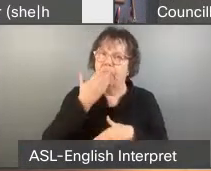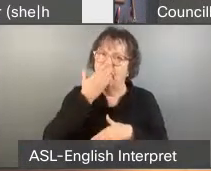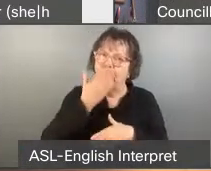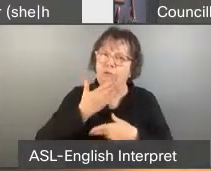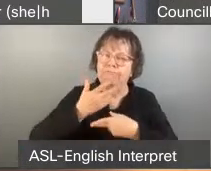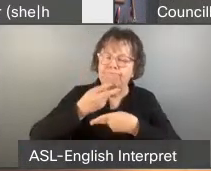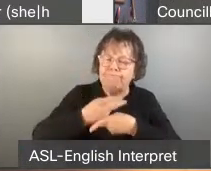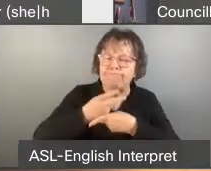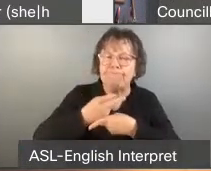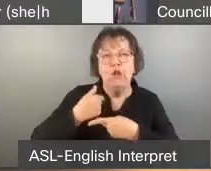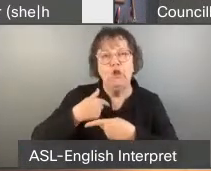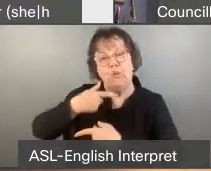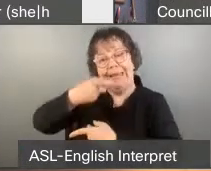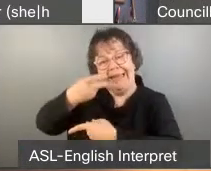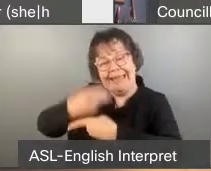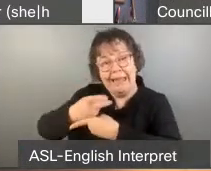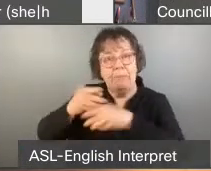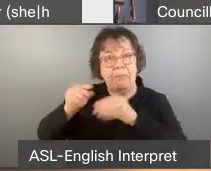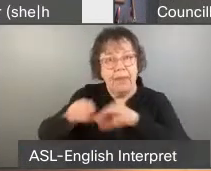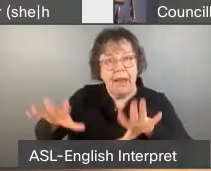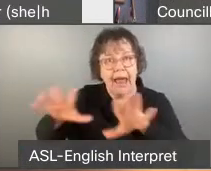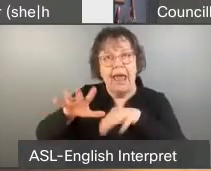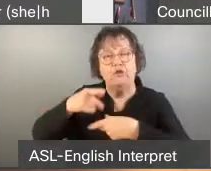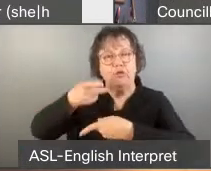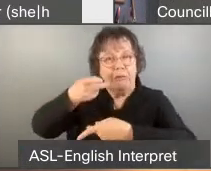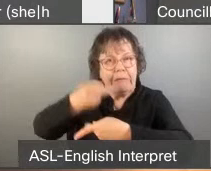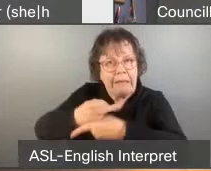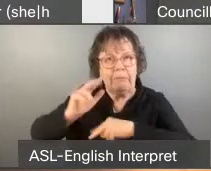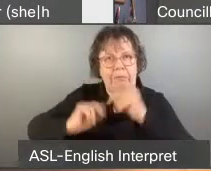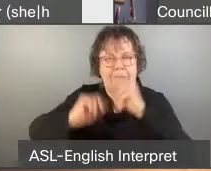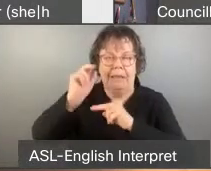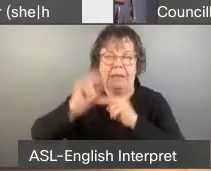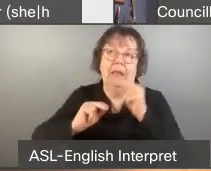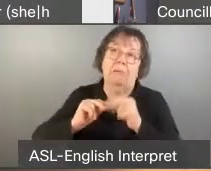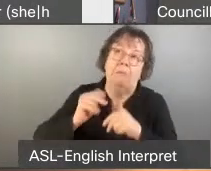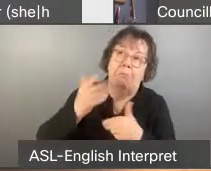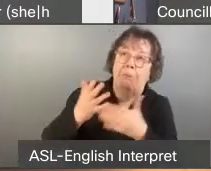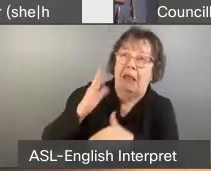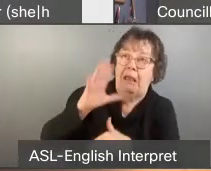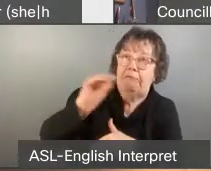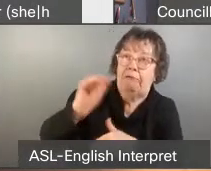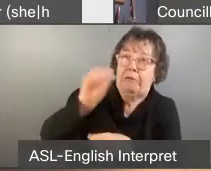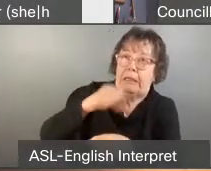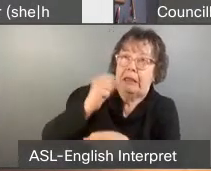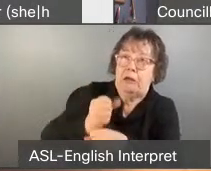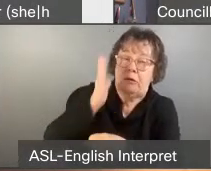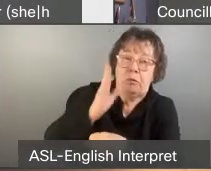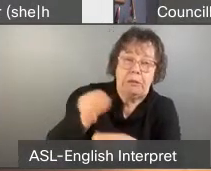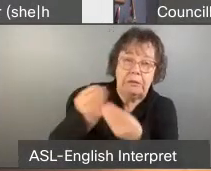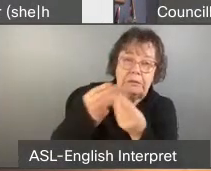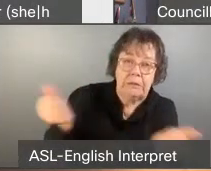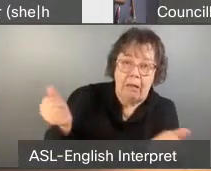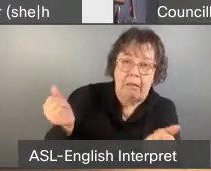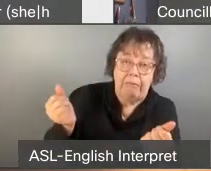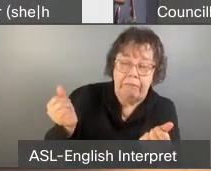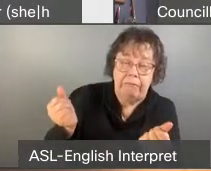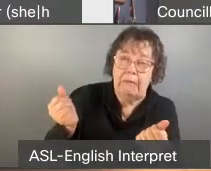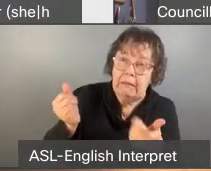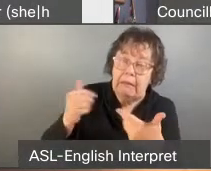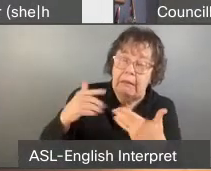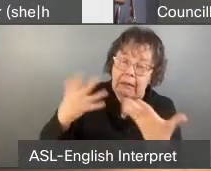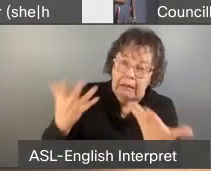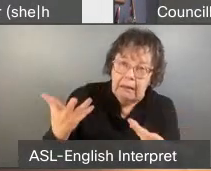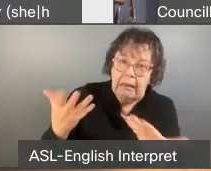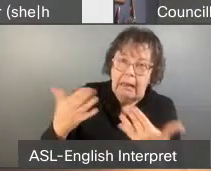and land down the road. Best case scenario, we solve global poverty in 50 years. You're sitting on great assets down the road. If we